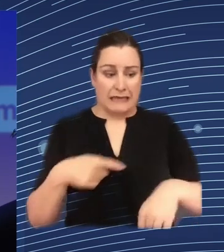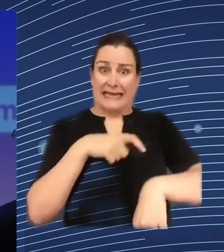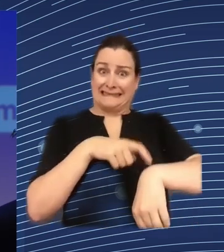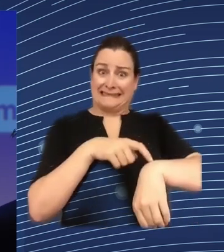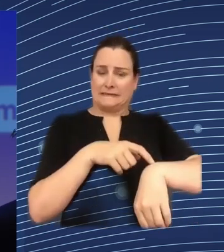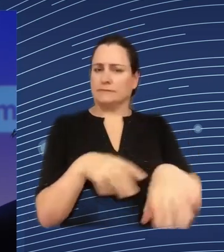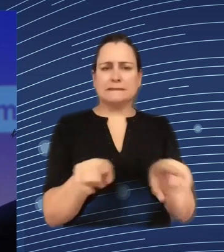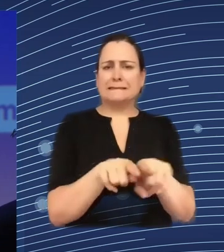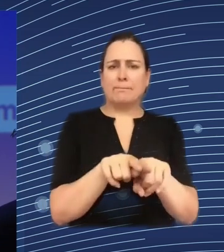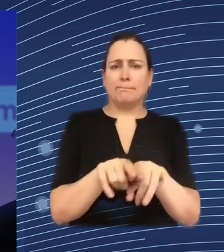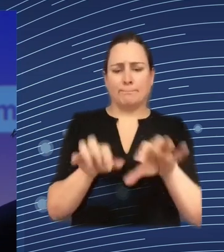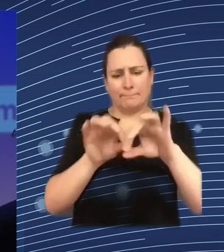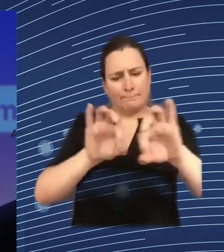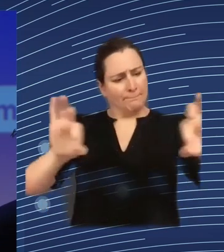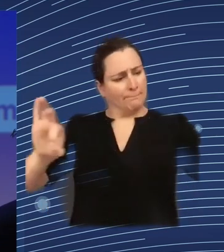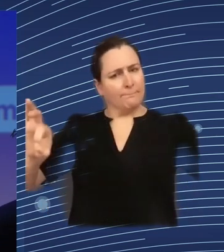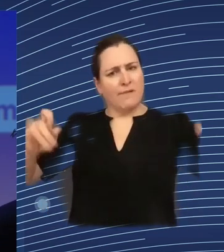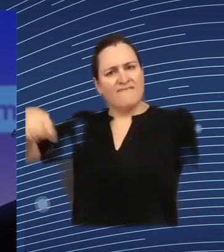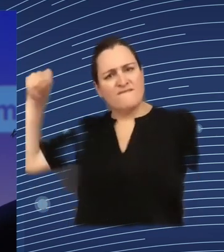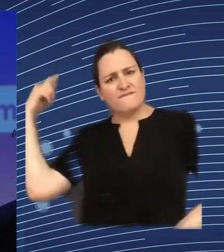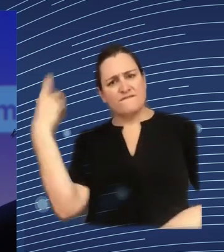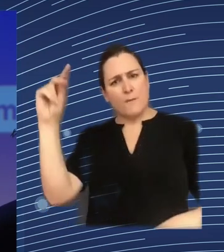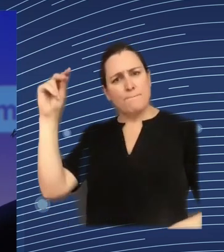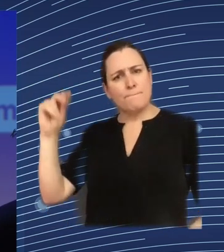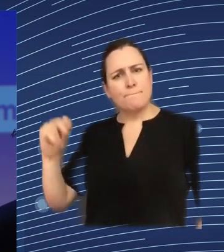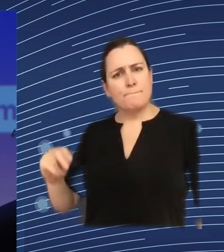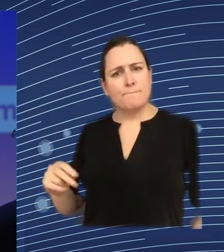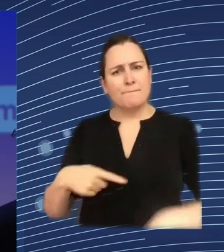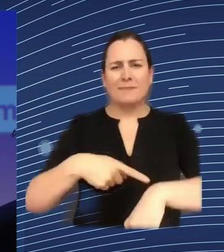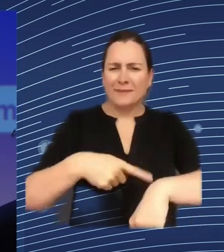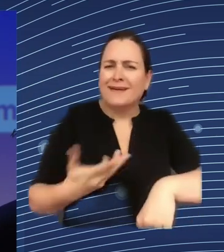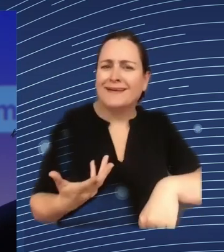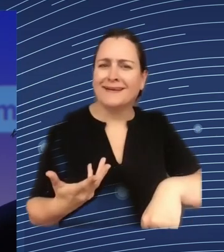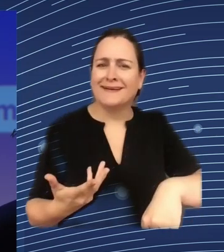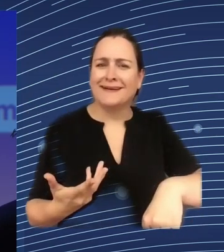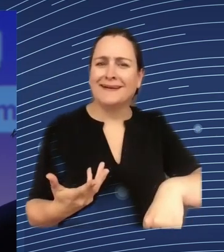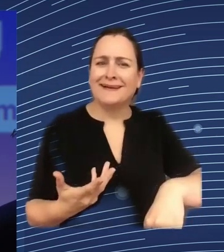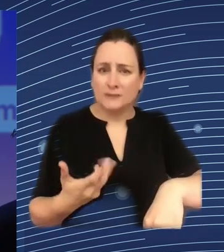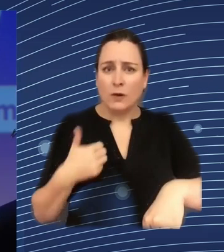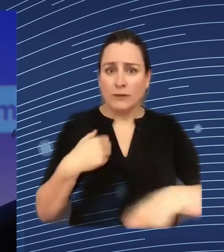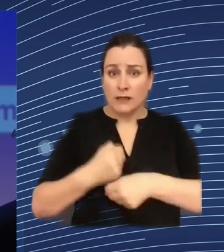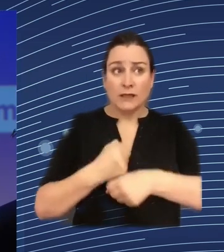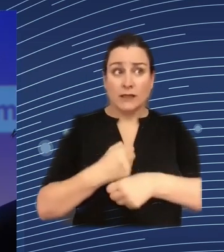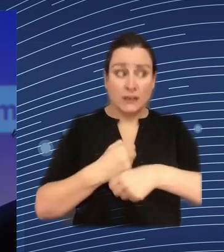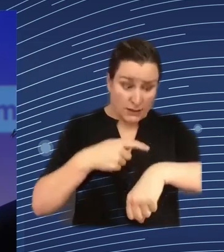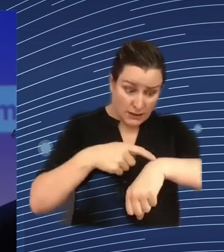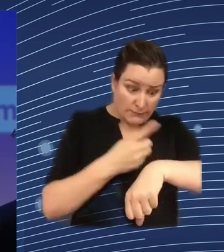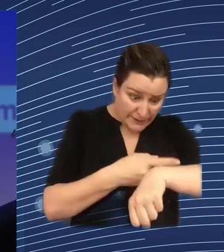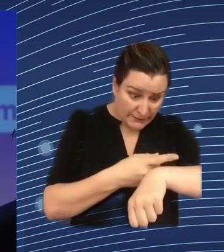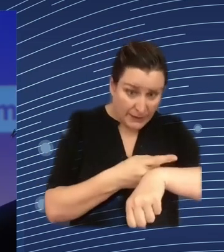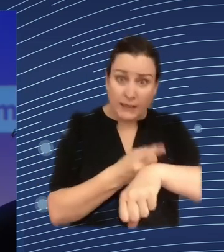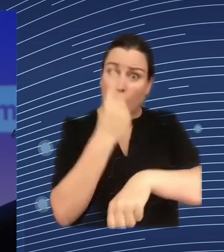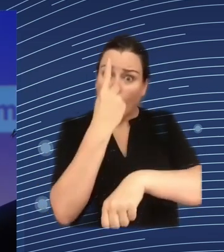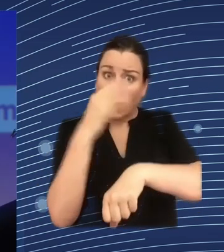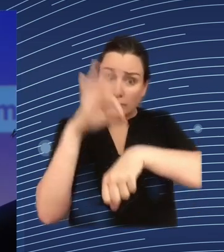it's a constant monitoring that you are being observed in every minute of your time and that you have to go